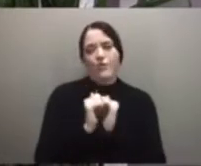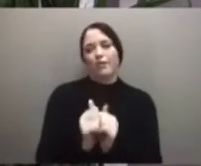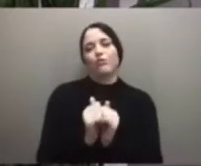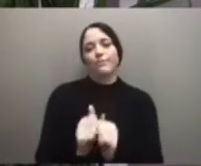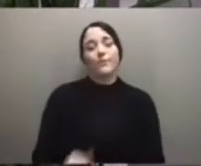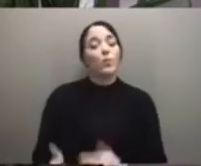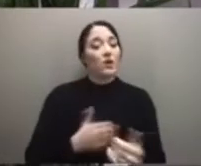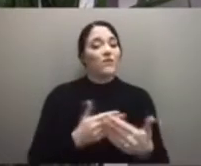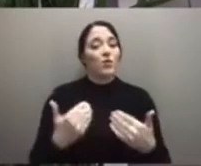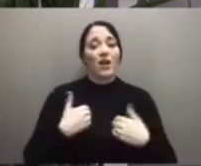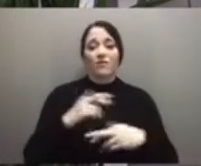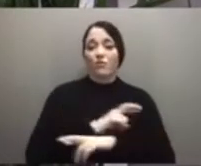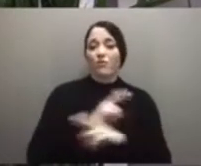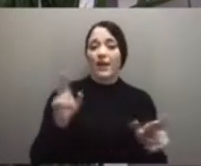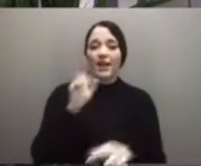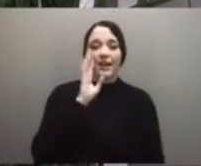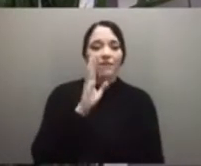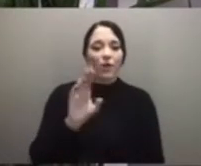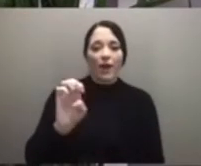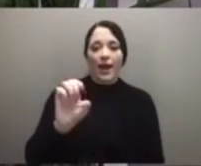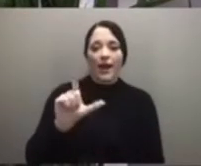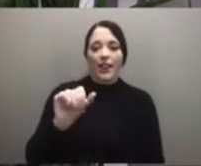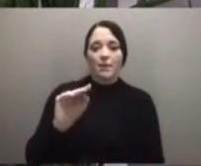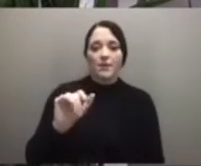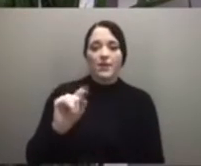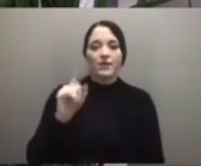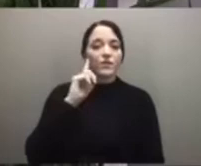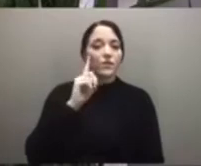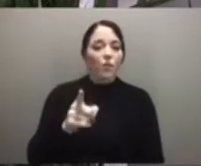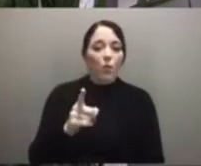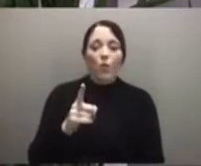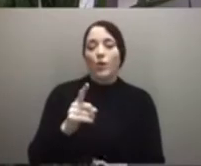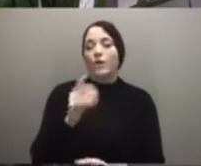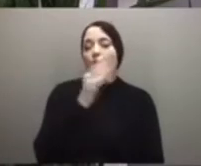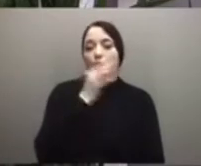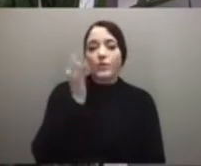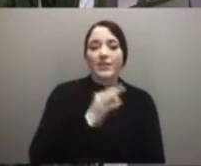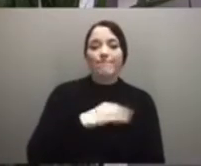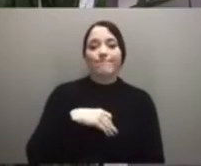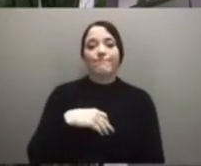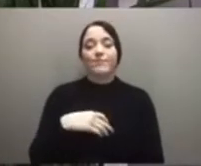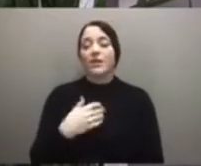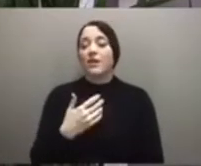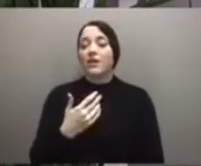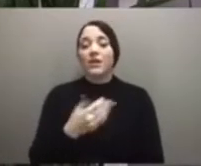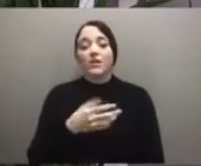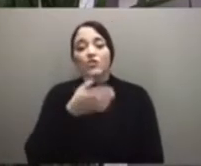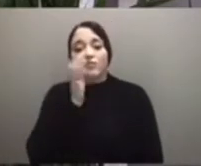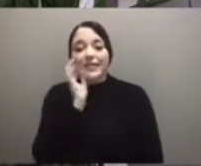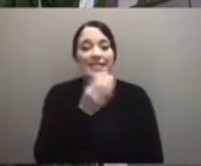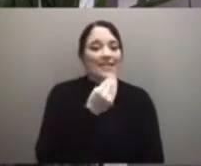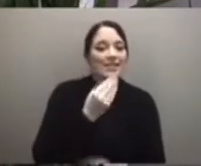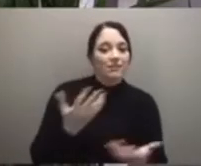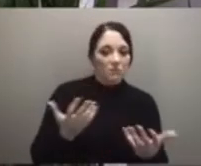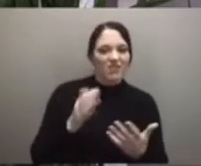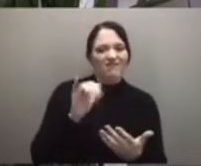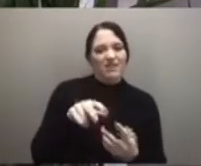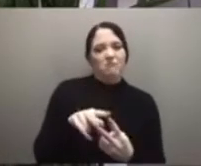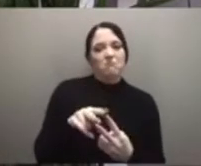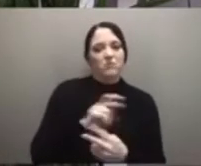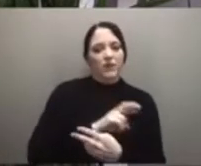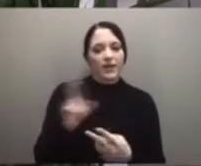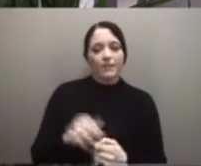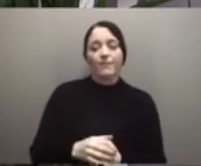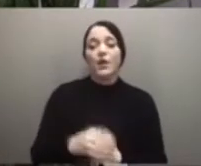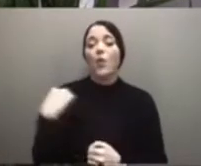for the elements for communion. We also, on this Epiphany Sunday, invite you to light a candle as a symbol of